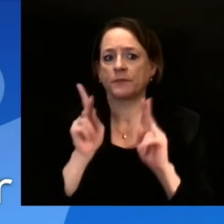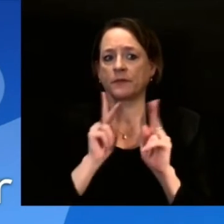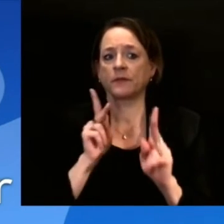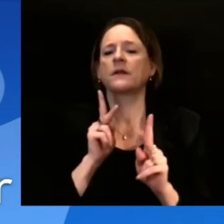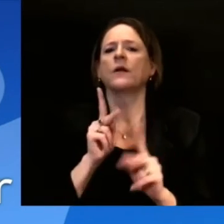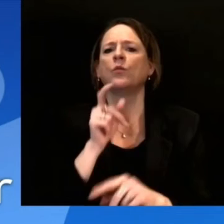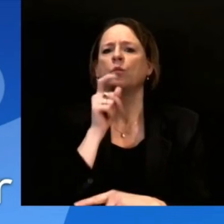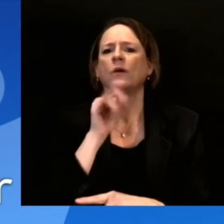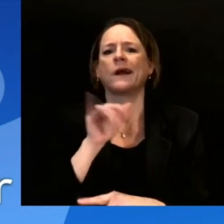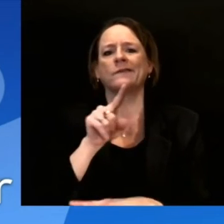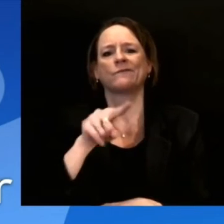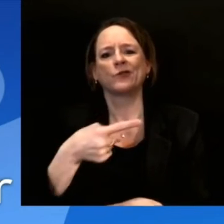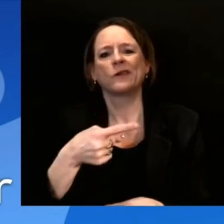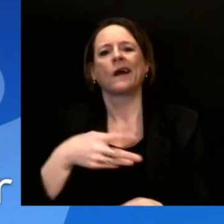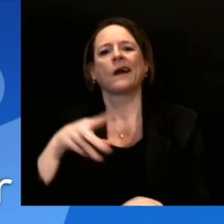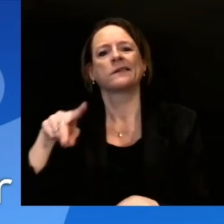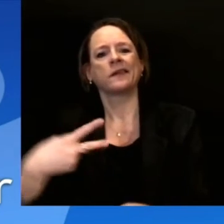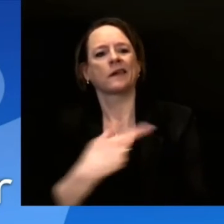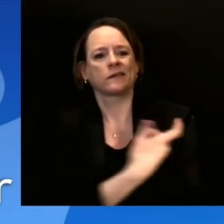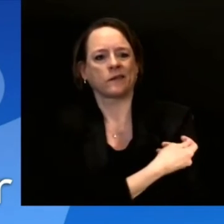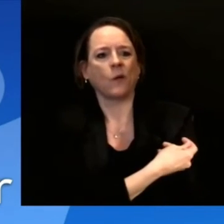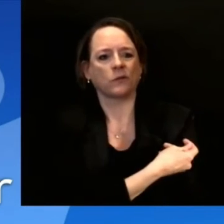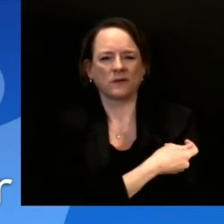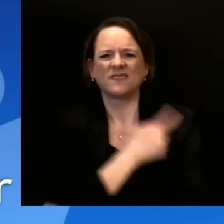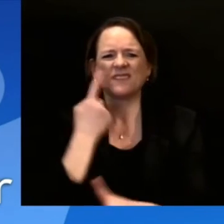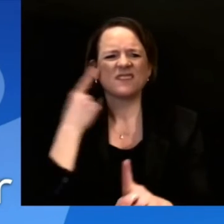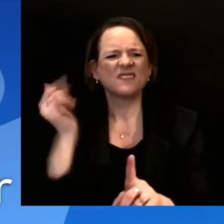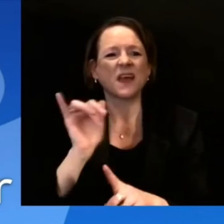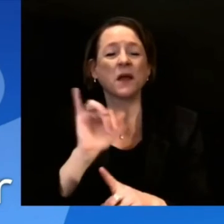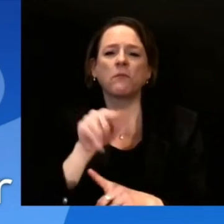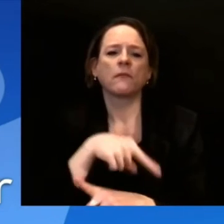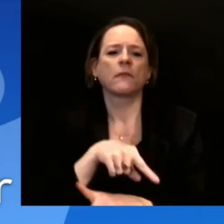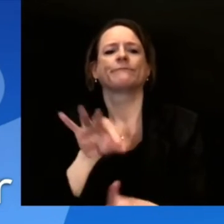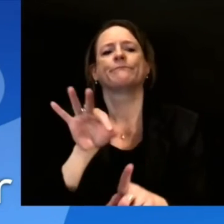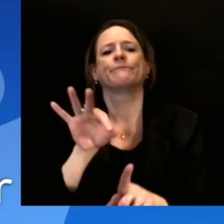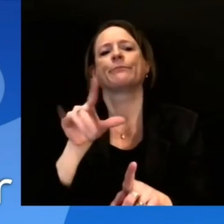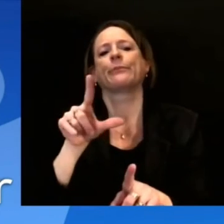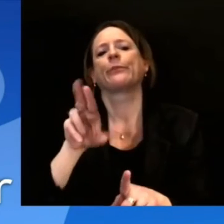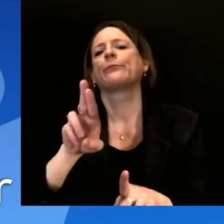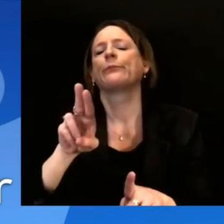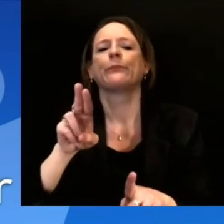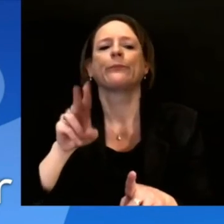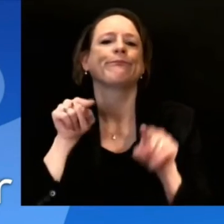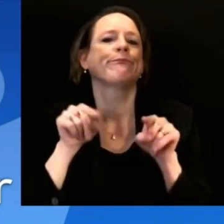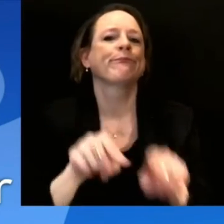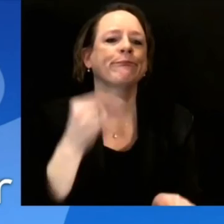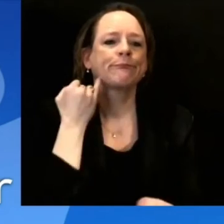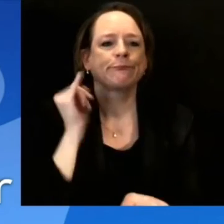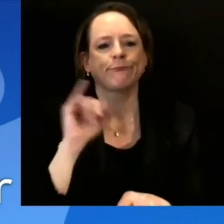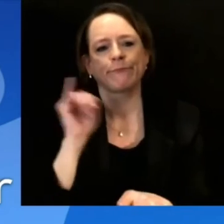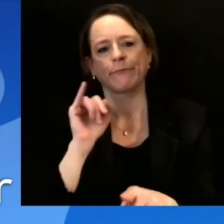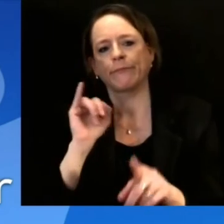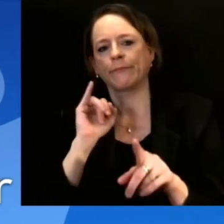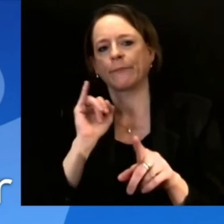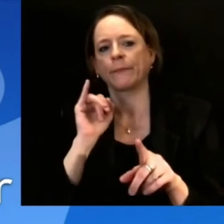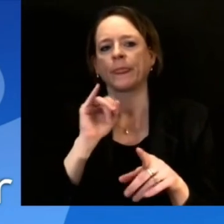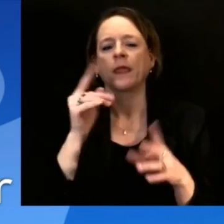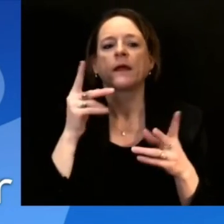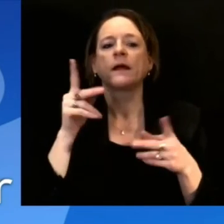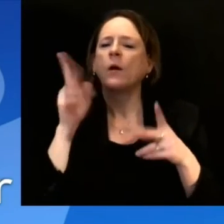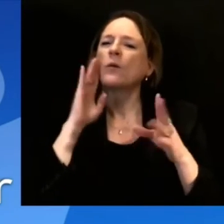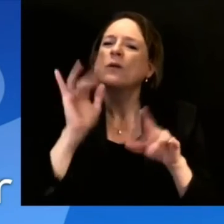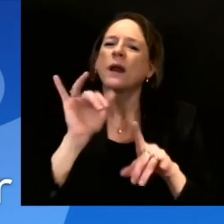catch COVID, but just have lower, I guess, lower symptoms? Or is it a complete immunity? Thank you.